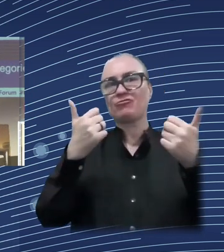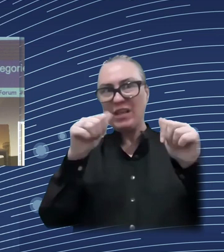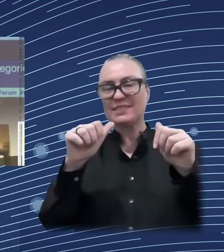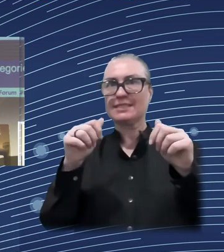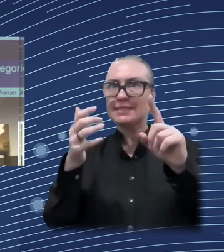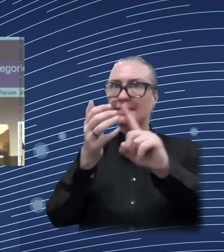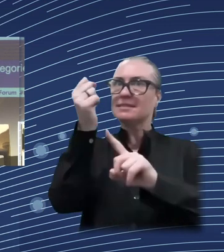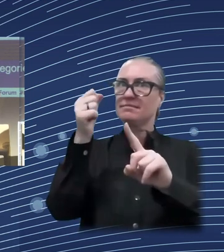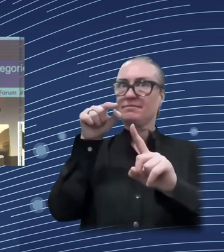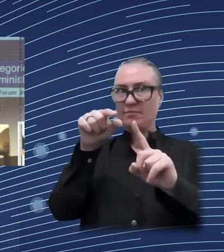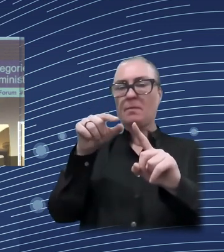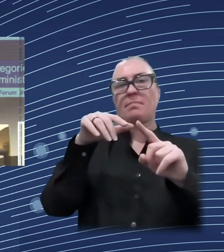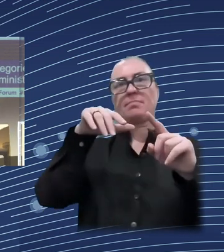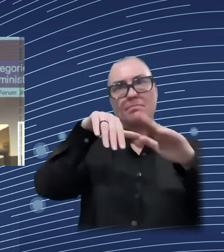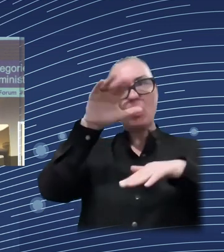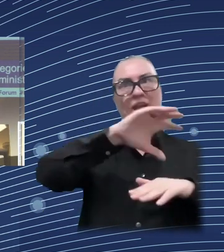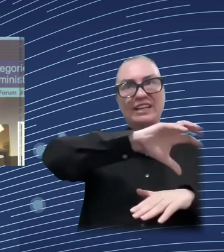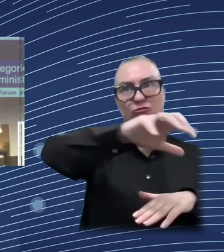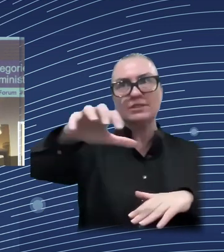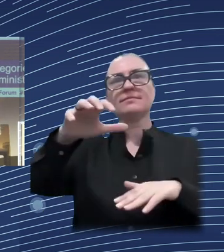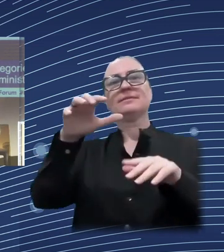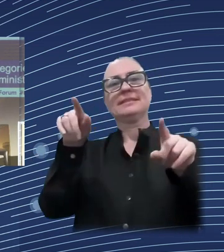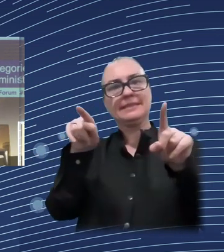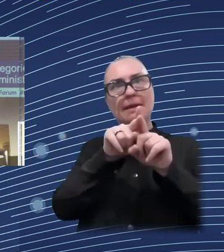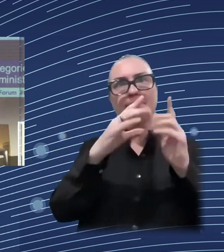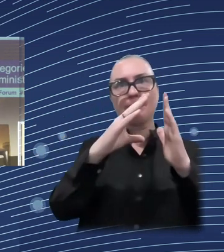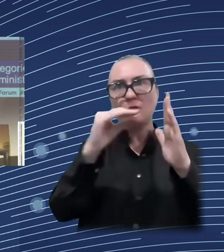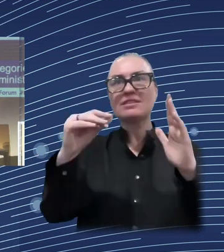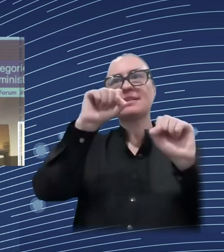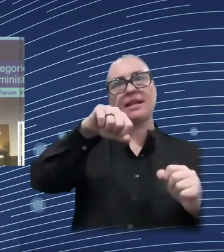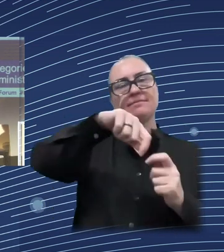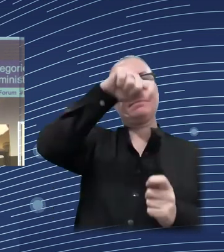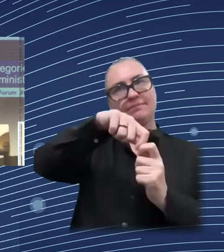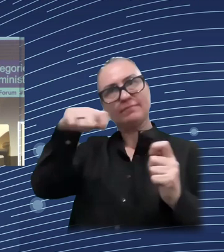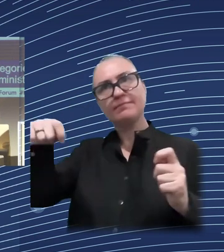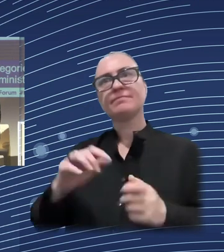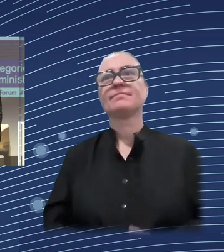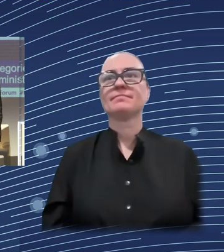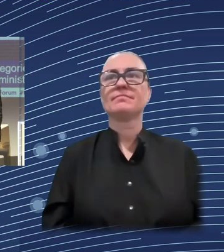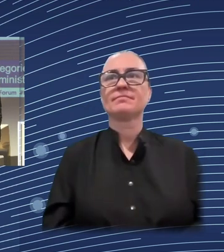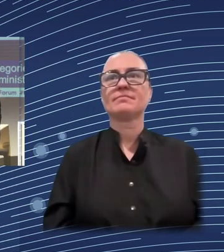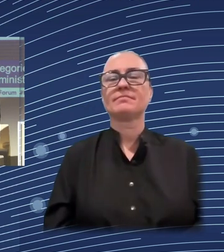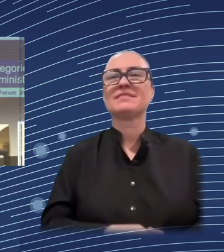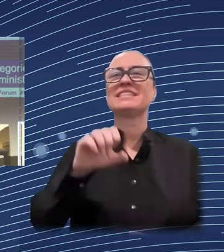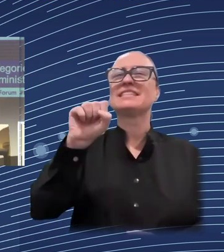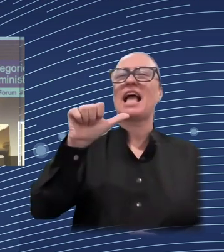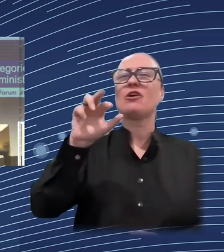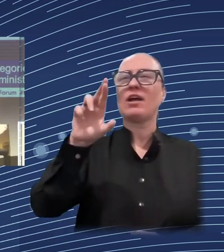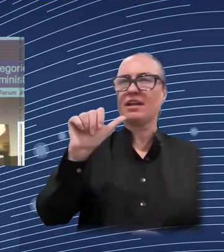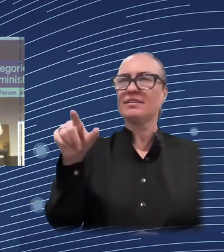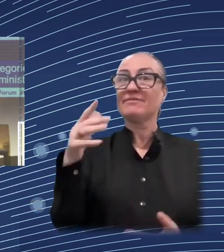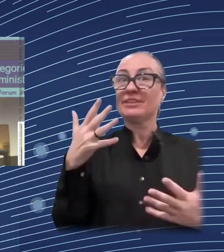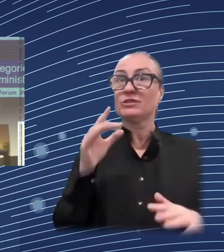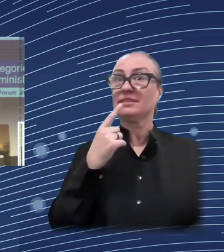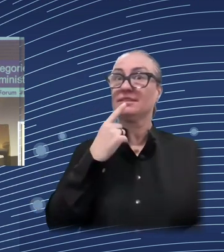data, and Euromod standard model uses survey data, the EUCIL data. In